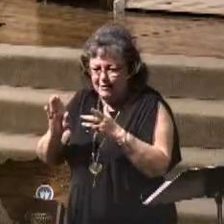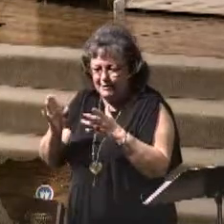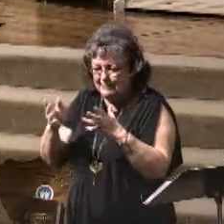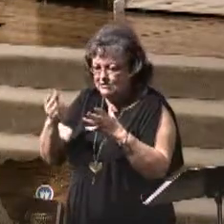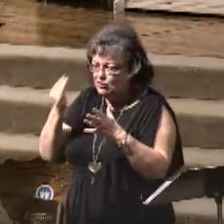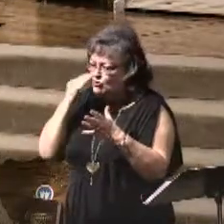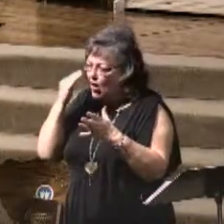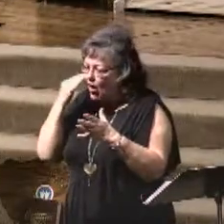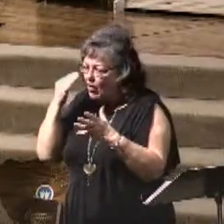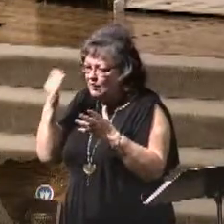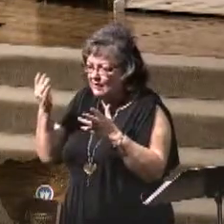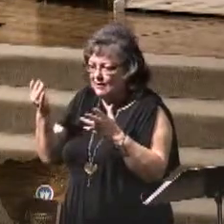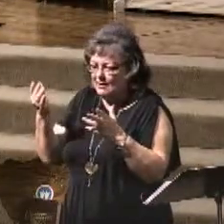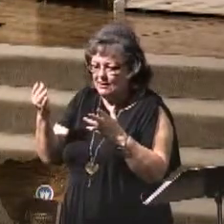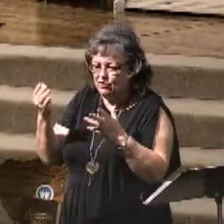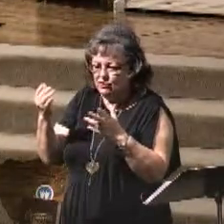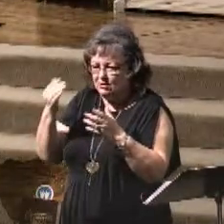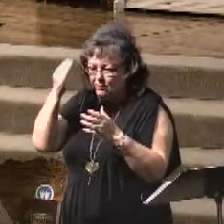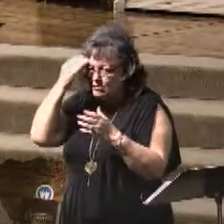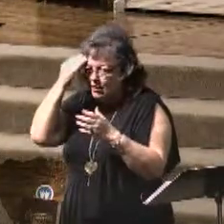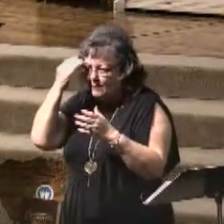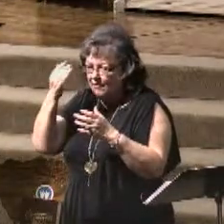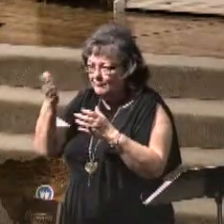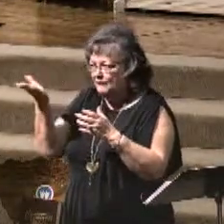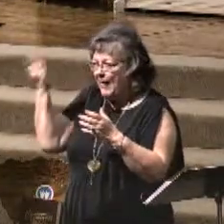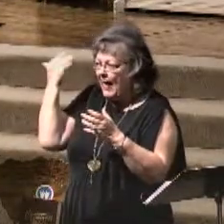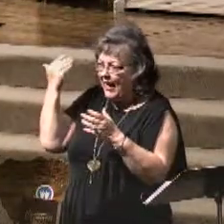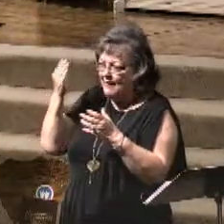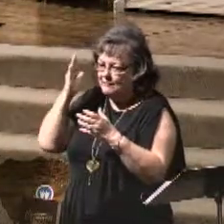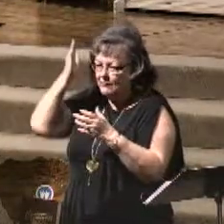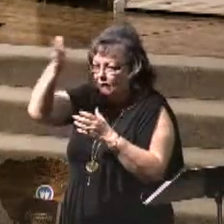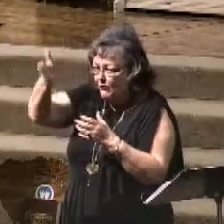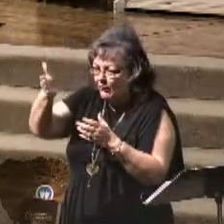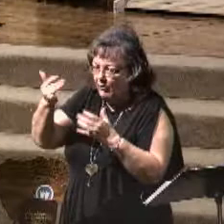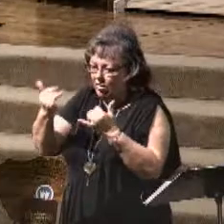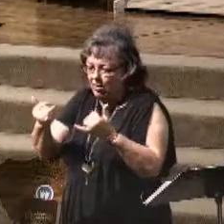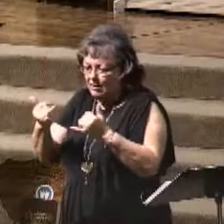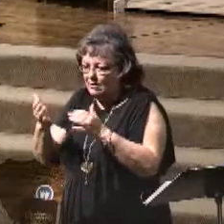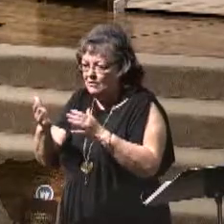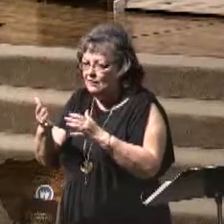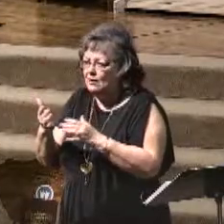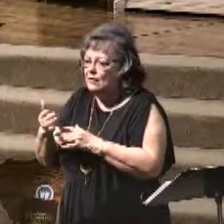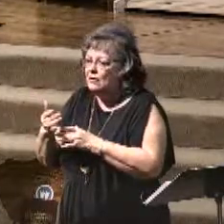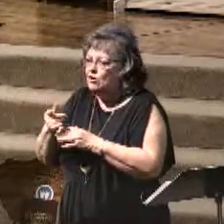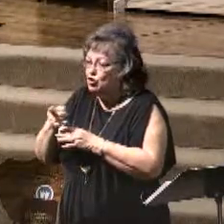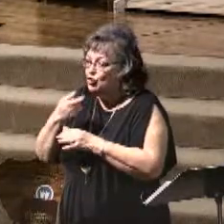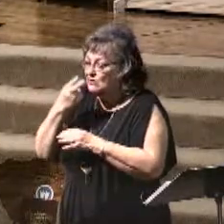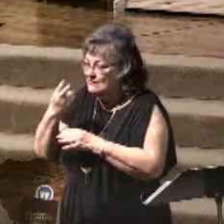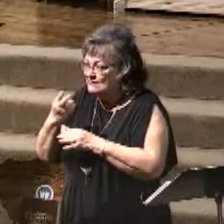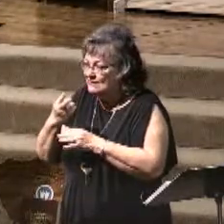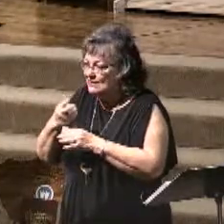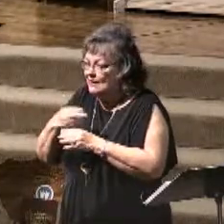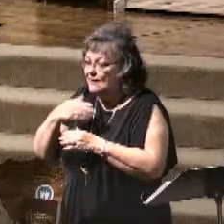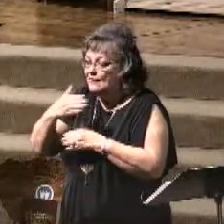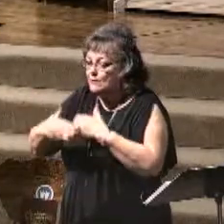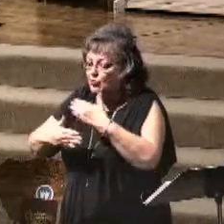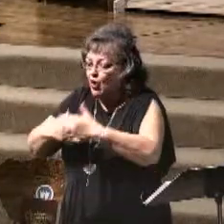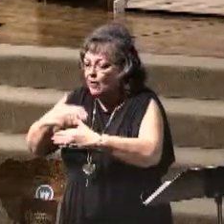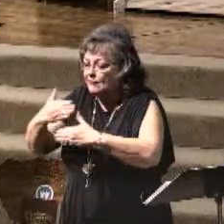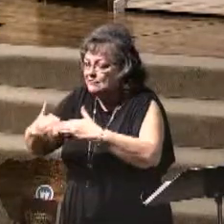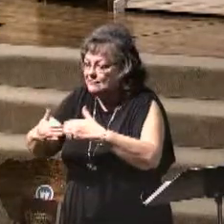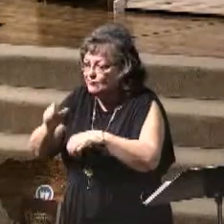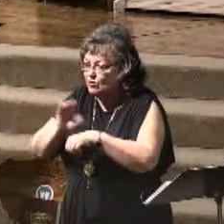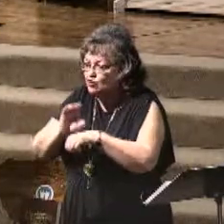and omniscience and foreknowledge and seeing ahead, you can see the progress of the church age